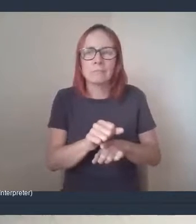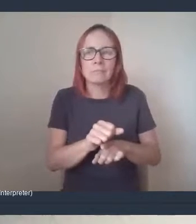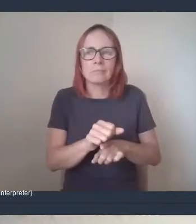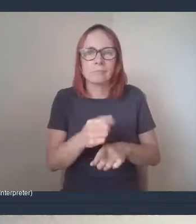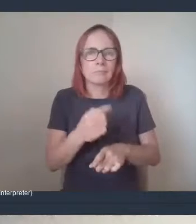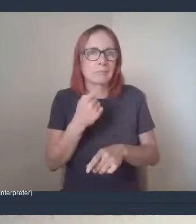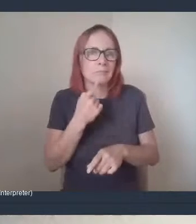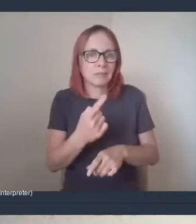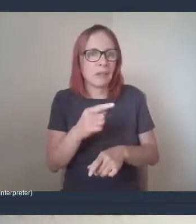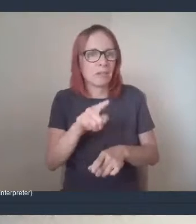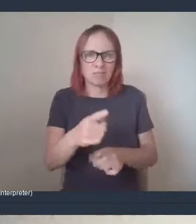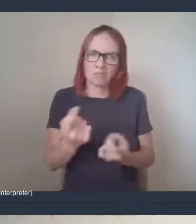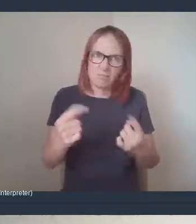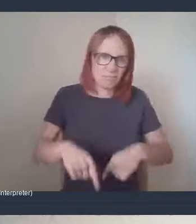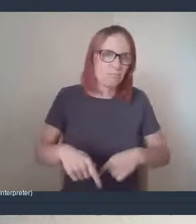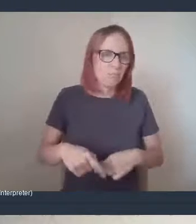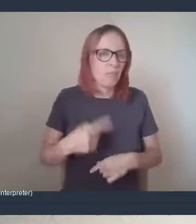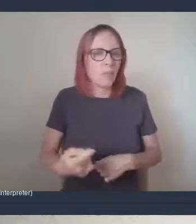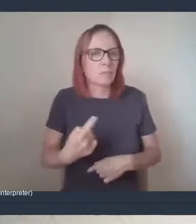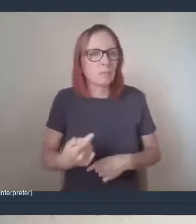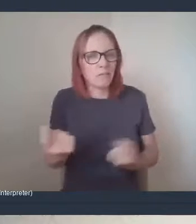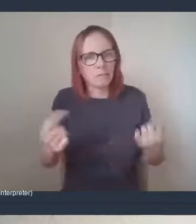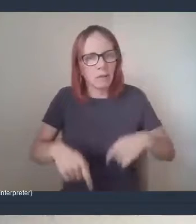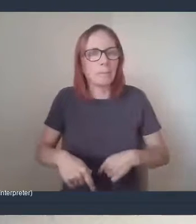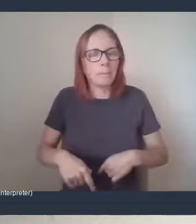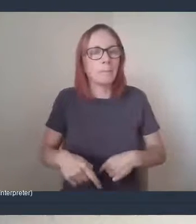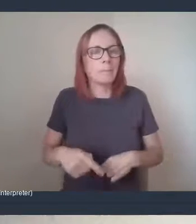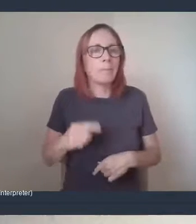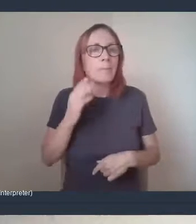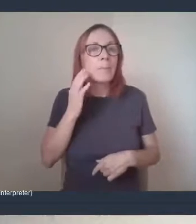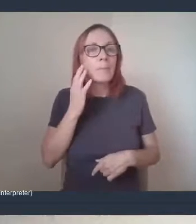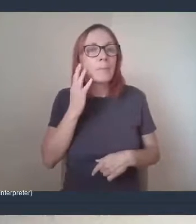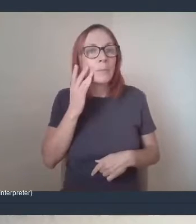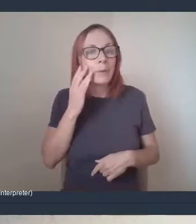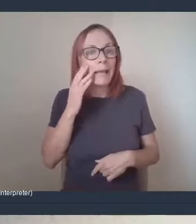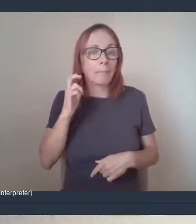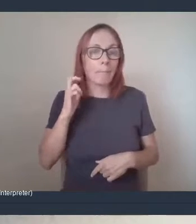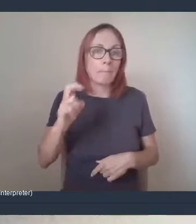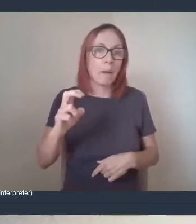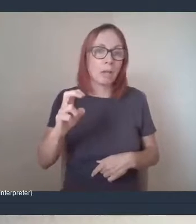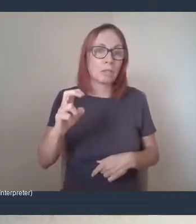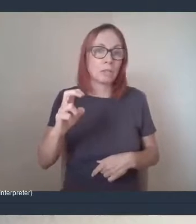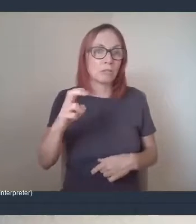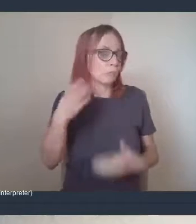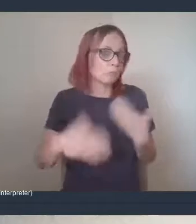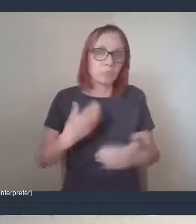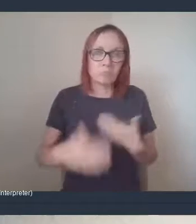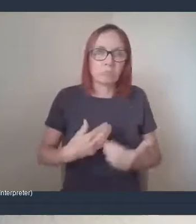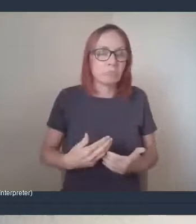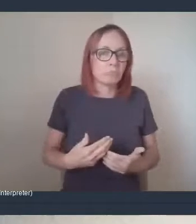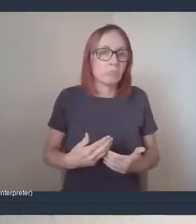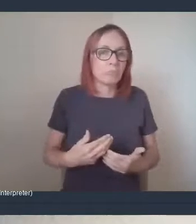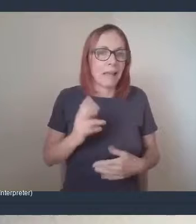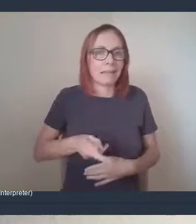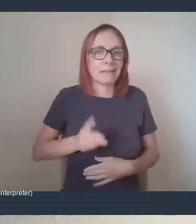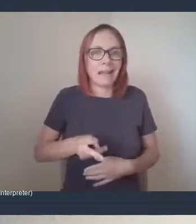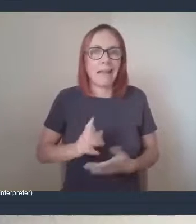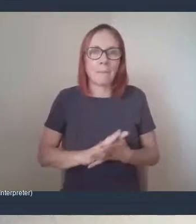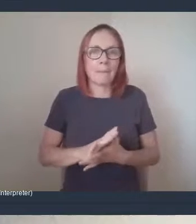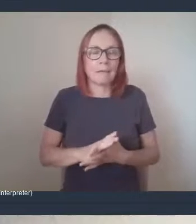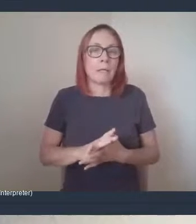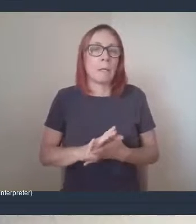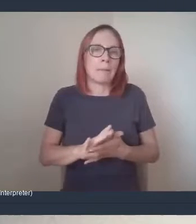come down themselves and once bus kind of services restarted. So we're not currently doing deliveries at the moment,